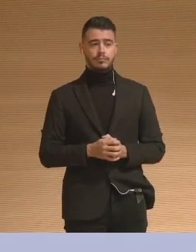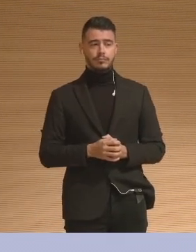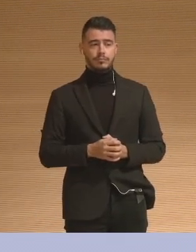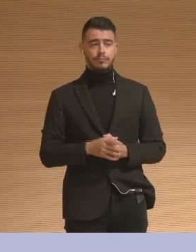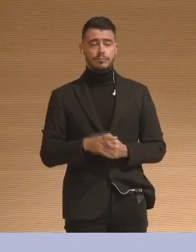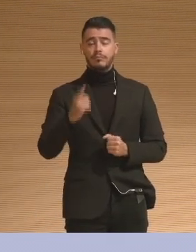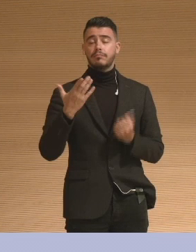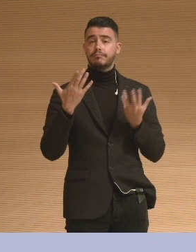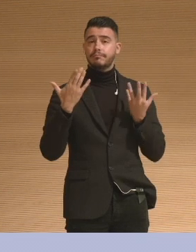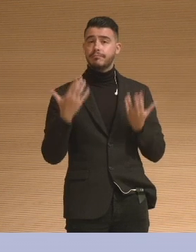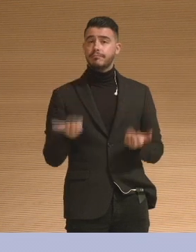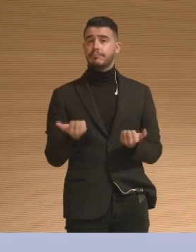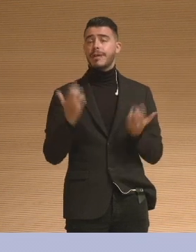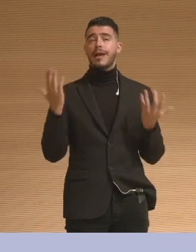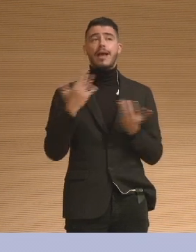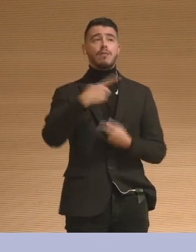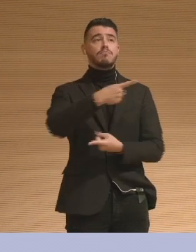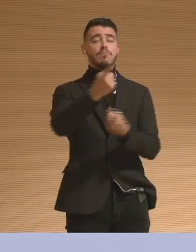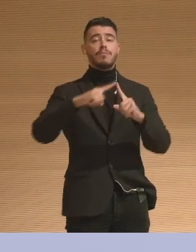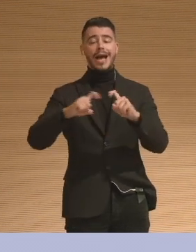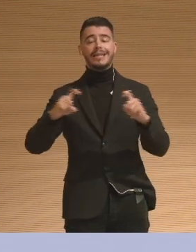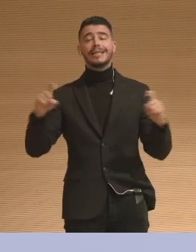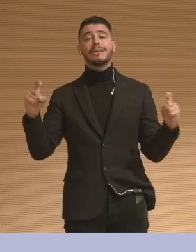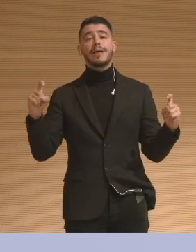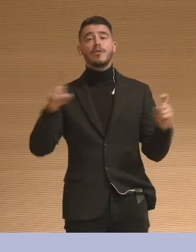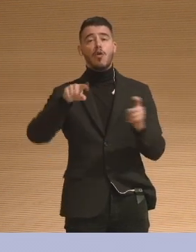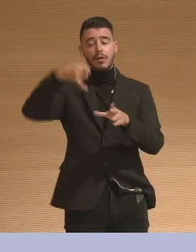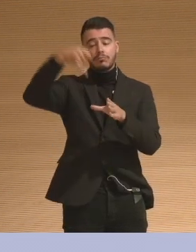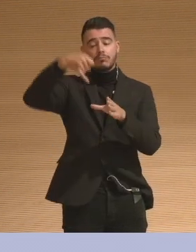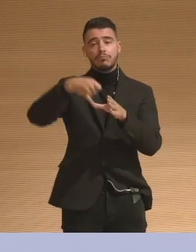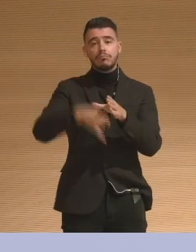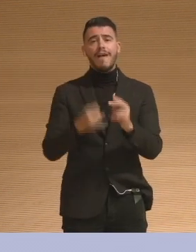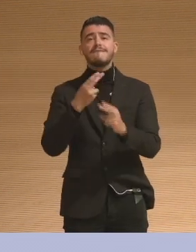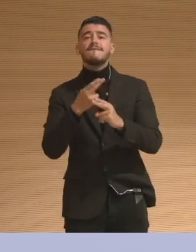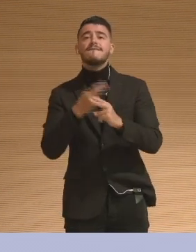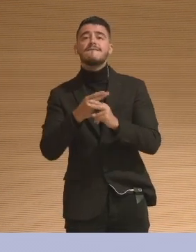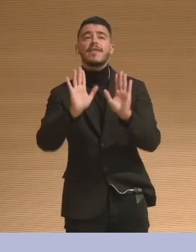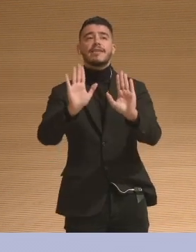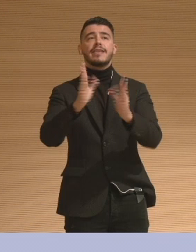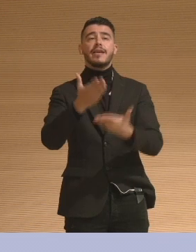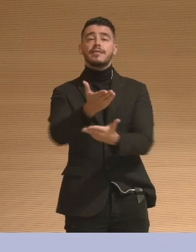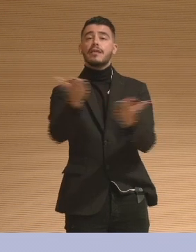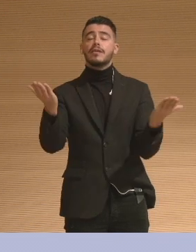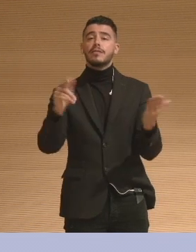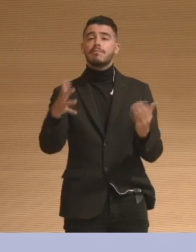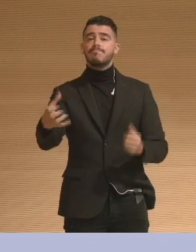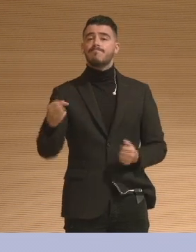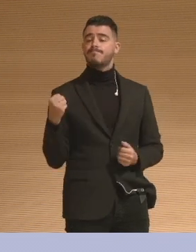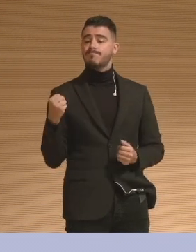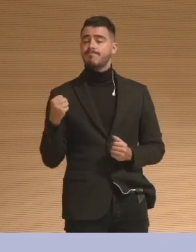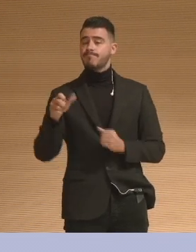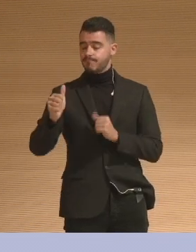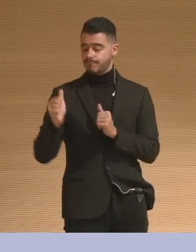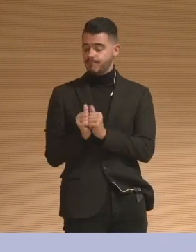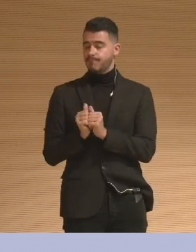always keep near to you? It's important that it's nearby, even if it's in a box in the closet or maybe it's